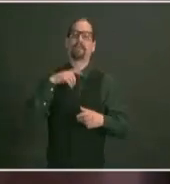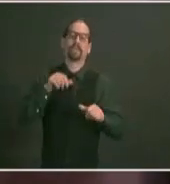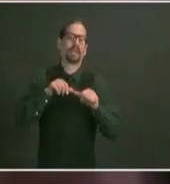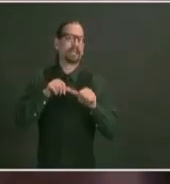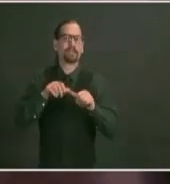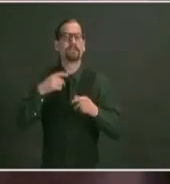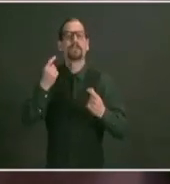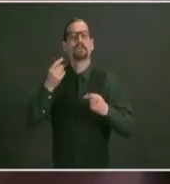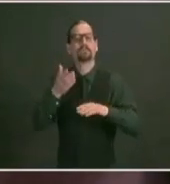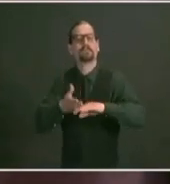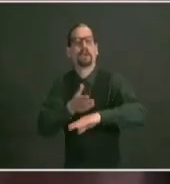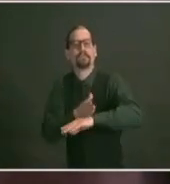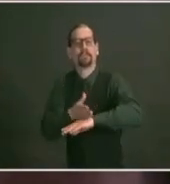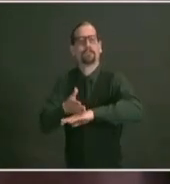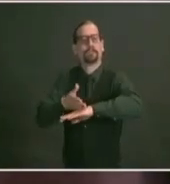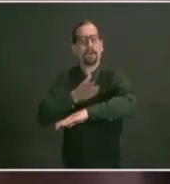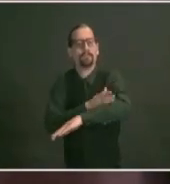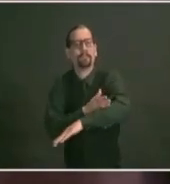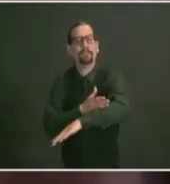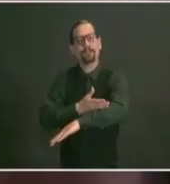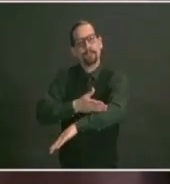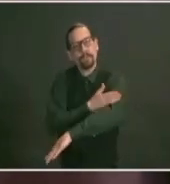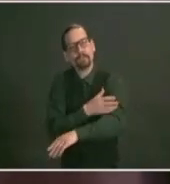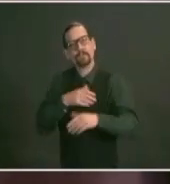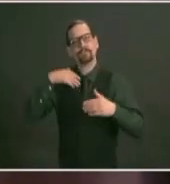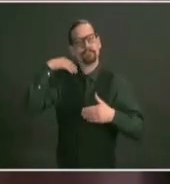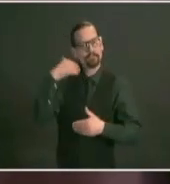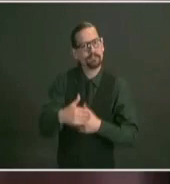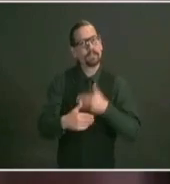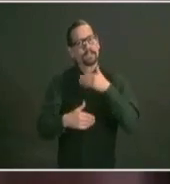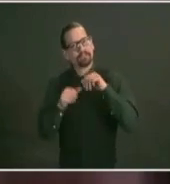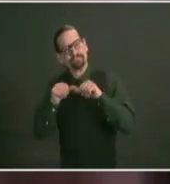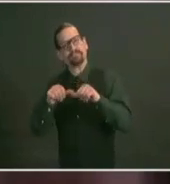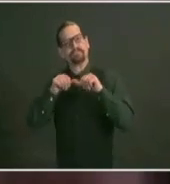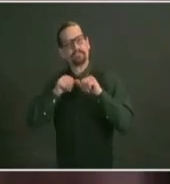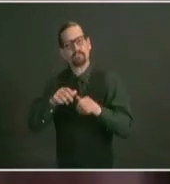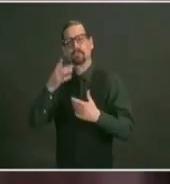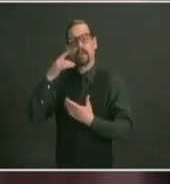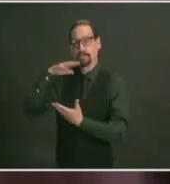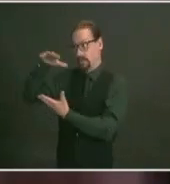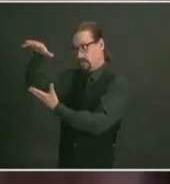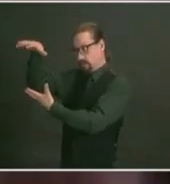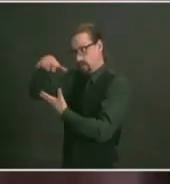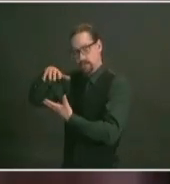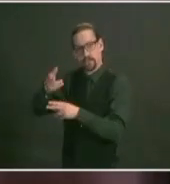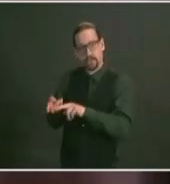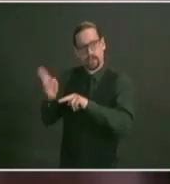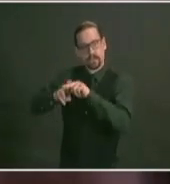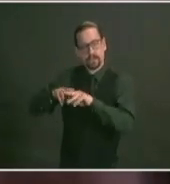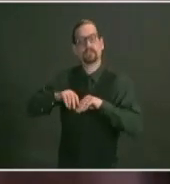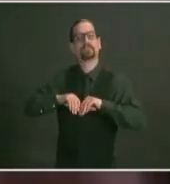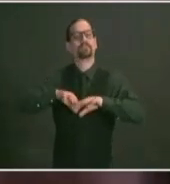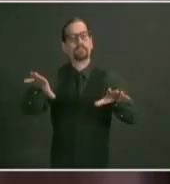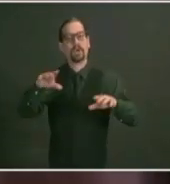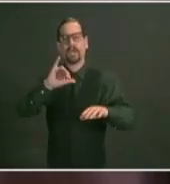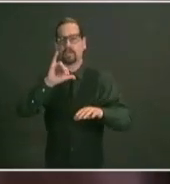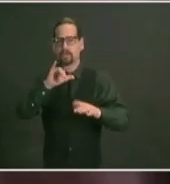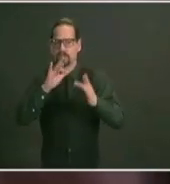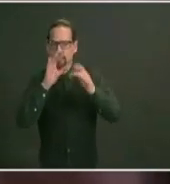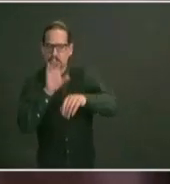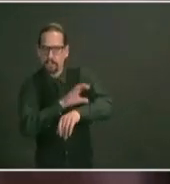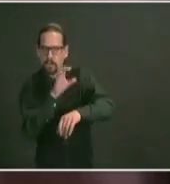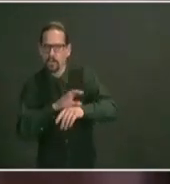with that as we get the additional supply we continue to make the adjustments to the technology by april